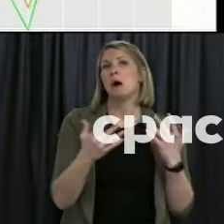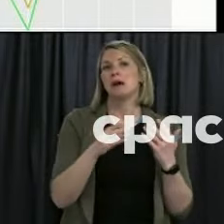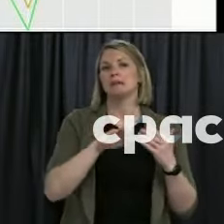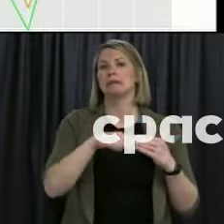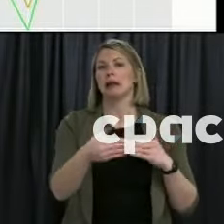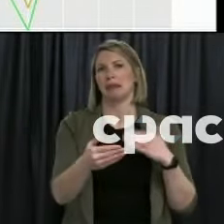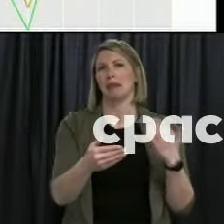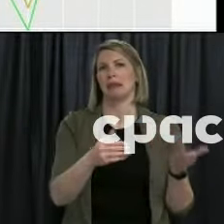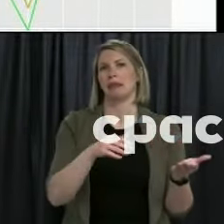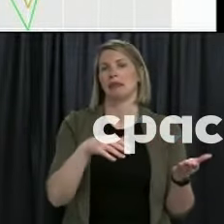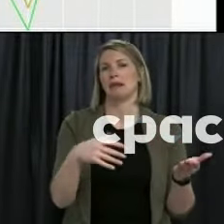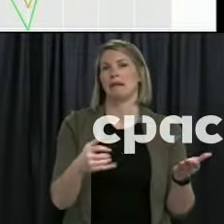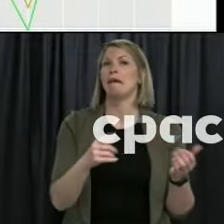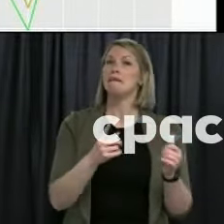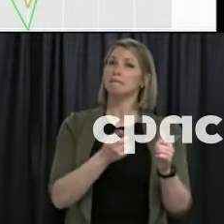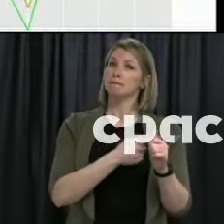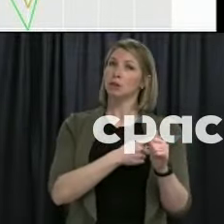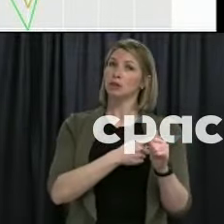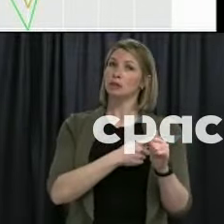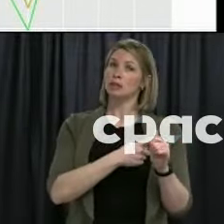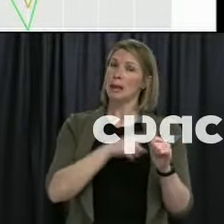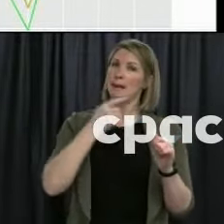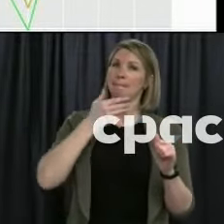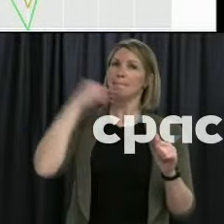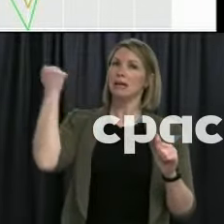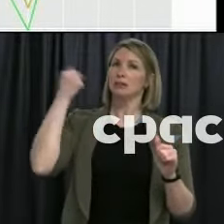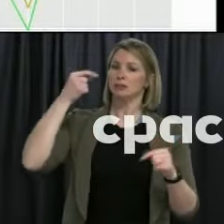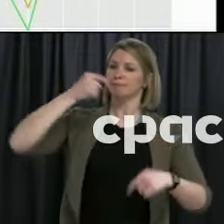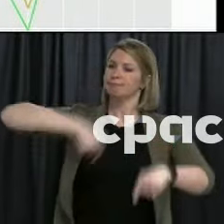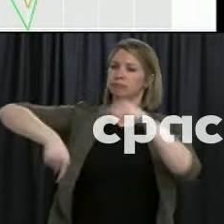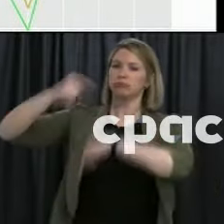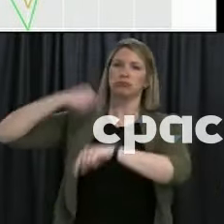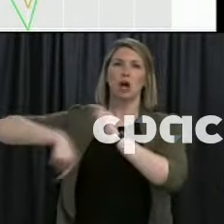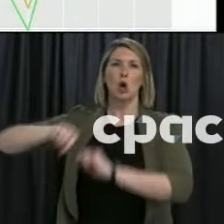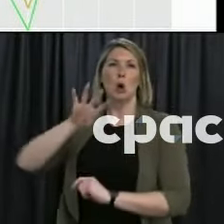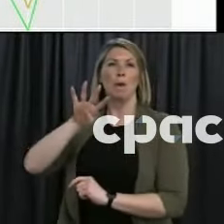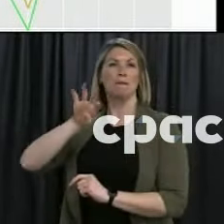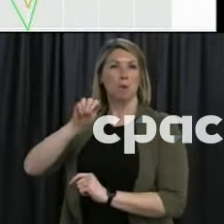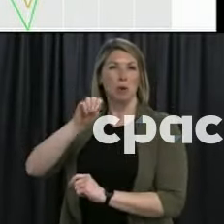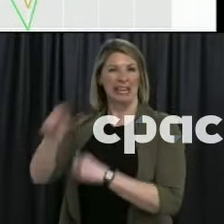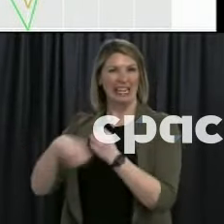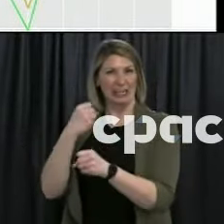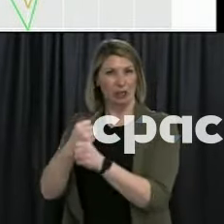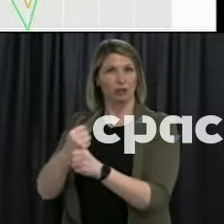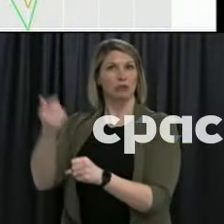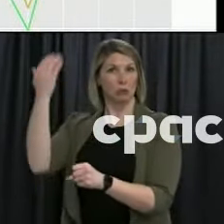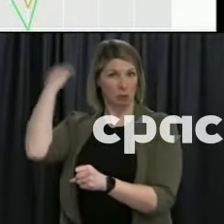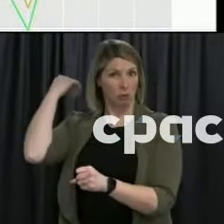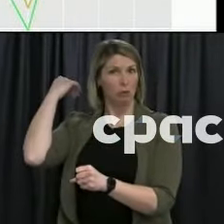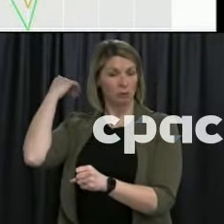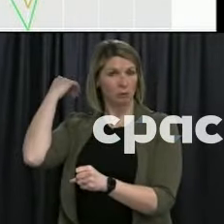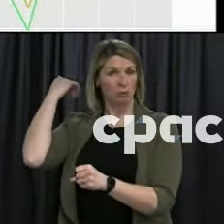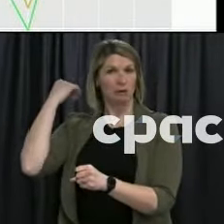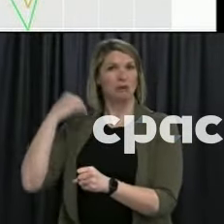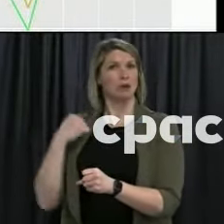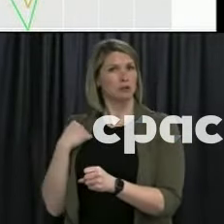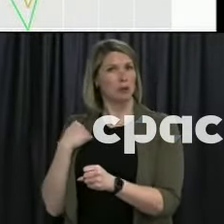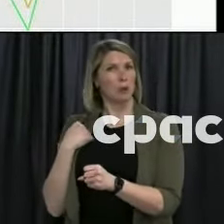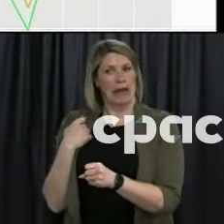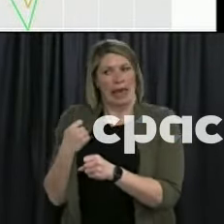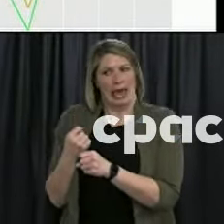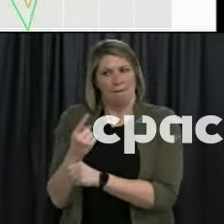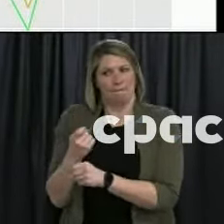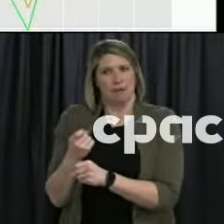if you look at a 40-year trend for Newfoundland and Labrador, unfortunately there are more deaths in every succeeding year